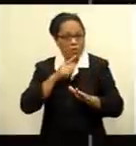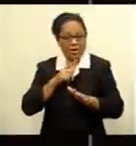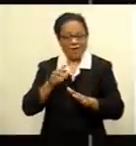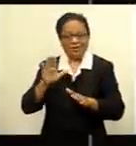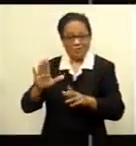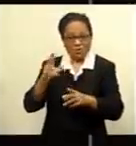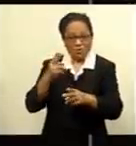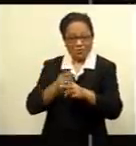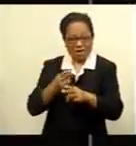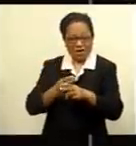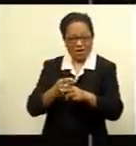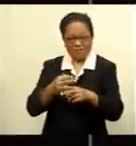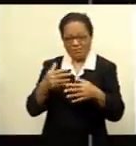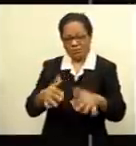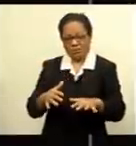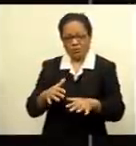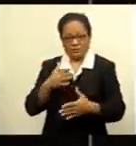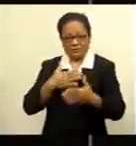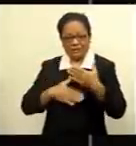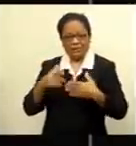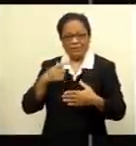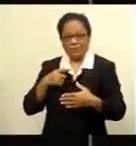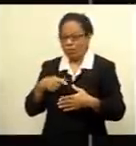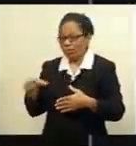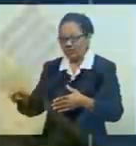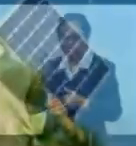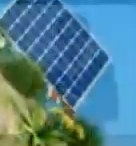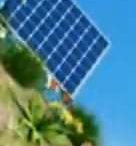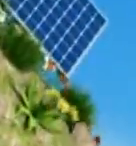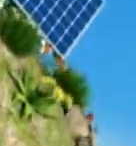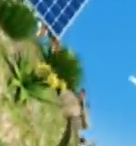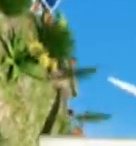continue to be severely affected by rising tides.